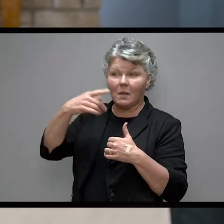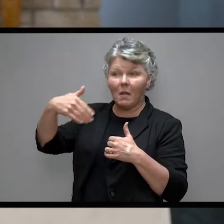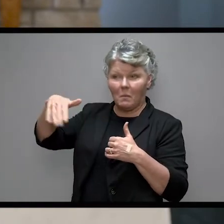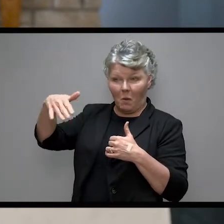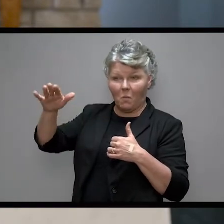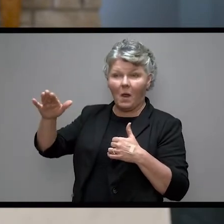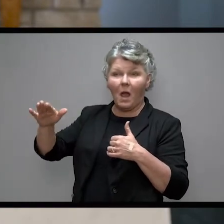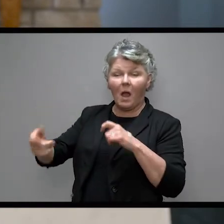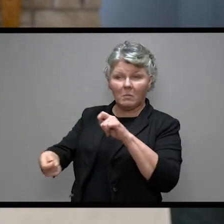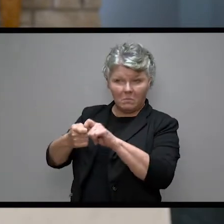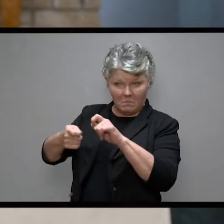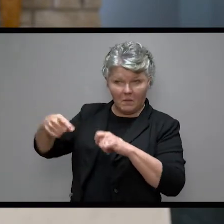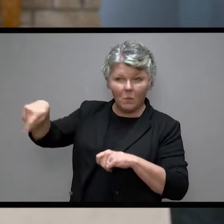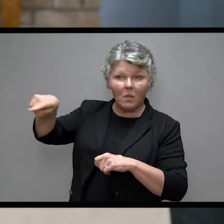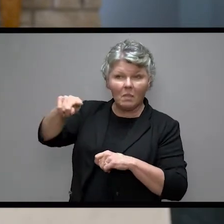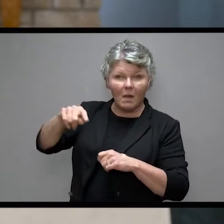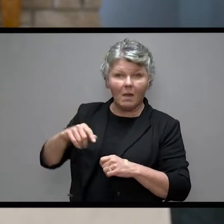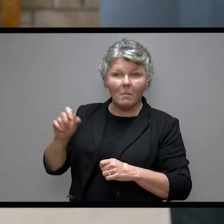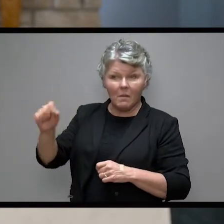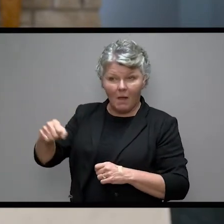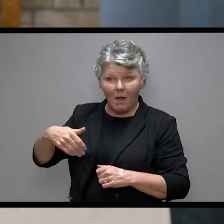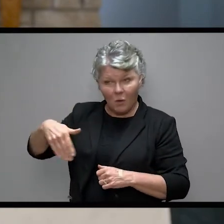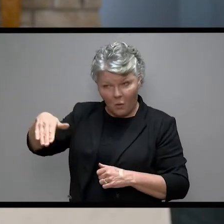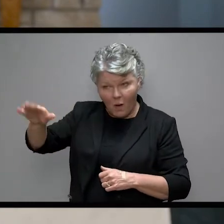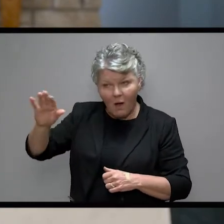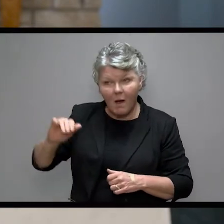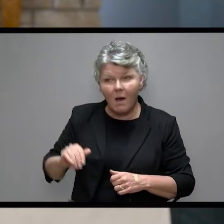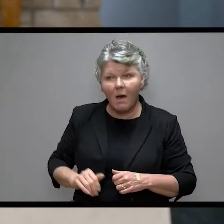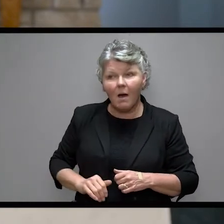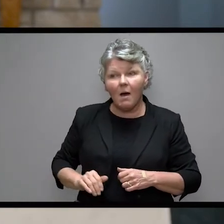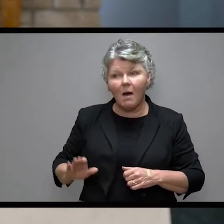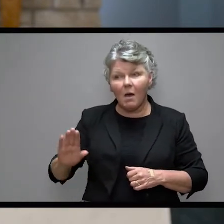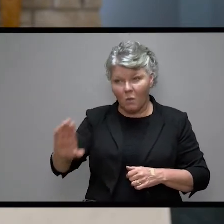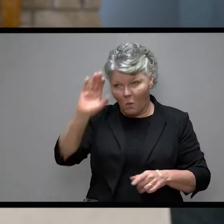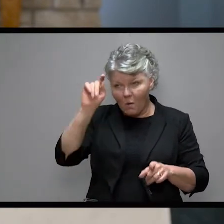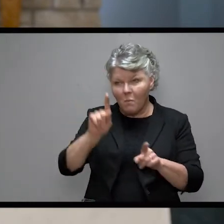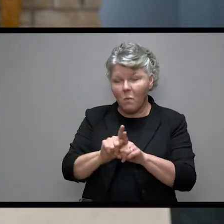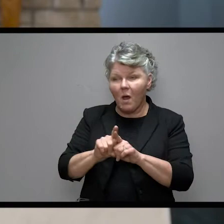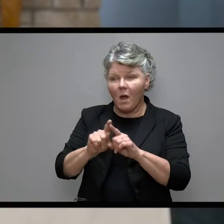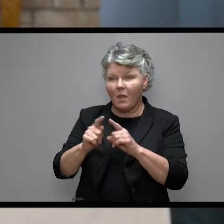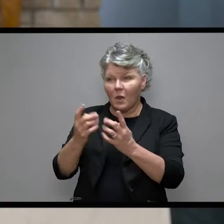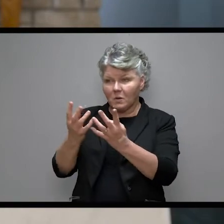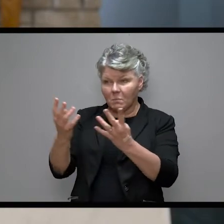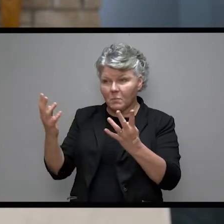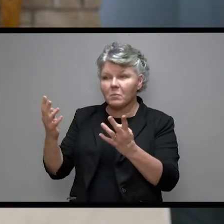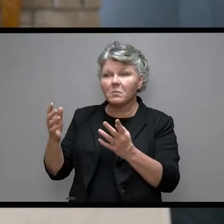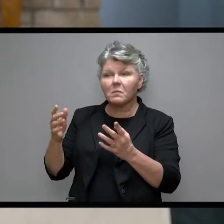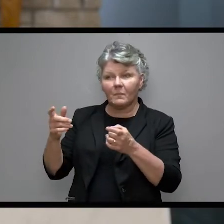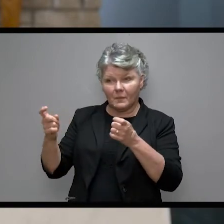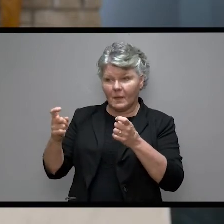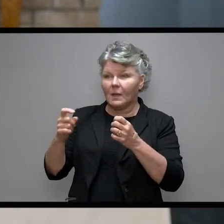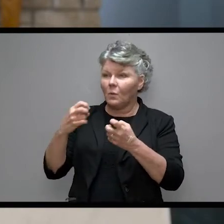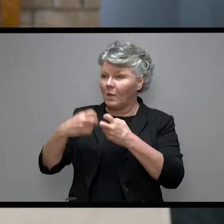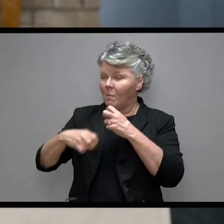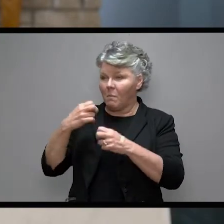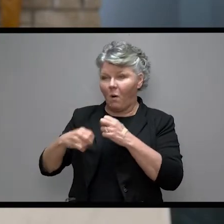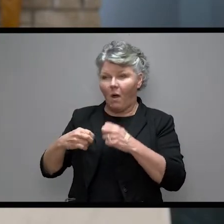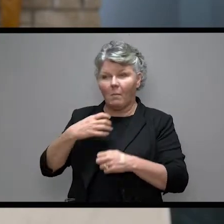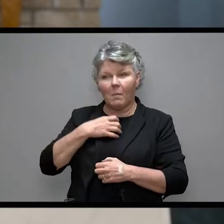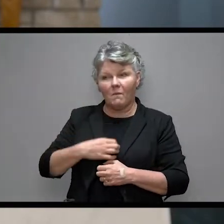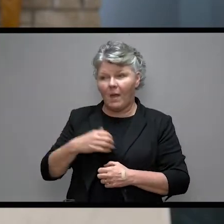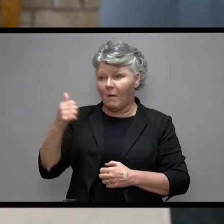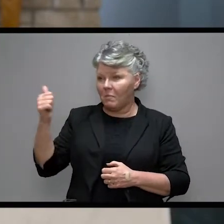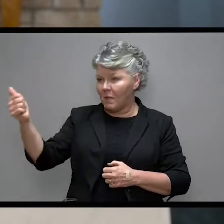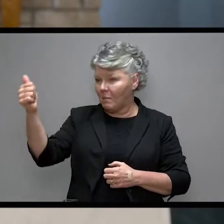around goes around. You let those brothers of yours deal with the deadly problem of that famine